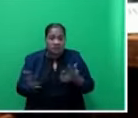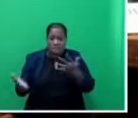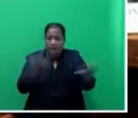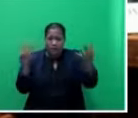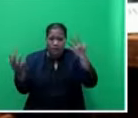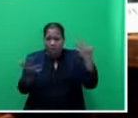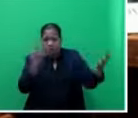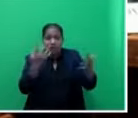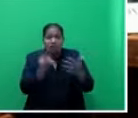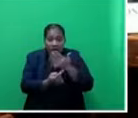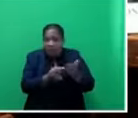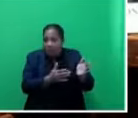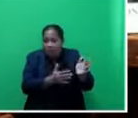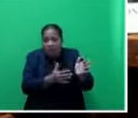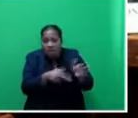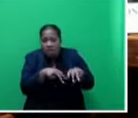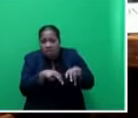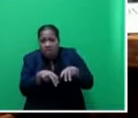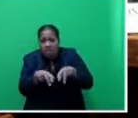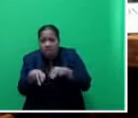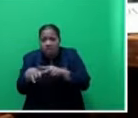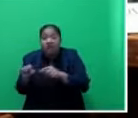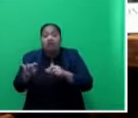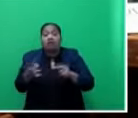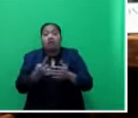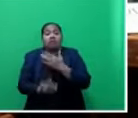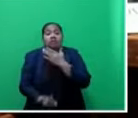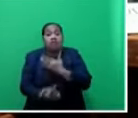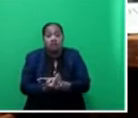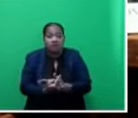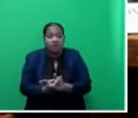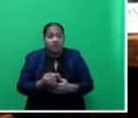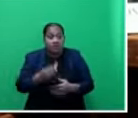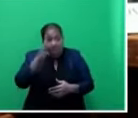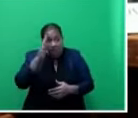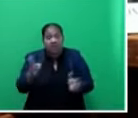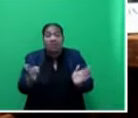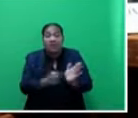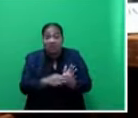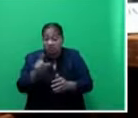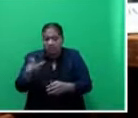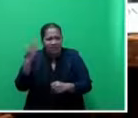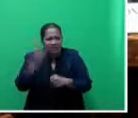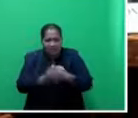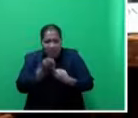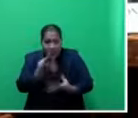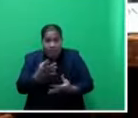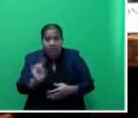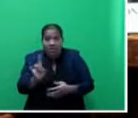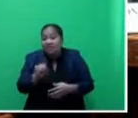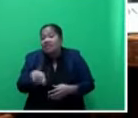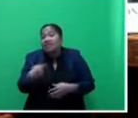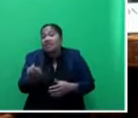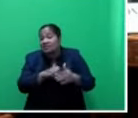they wanted to start moving. And unfortunately, Mr. Mahindra Chaudhuri did not state this fact. The next evacuation